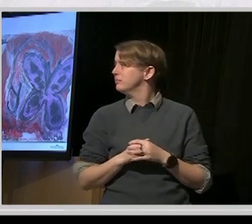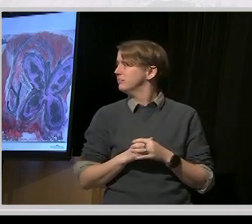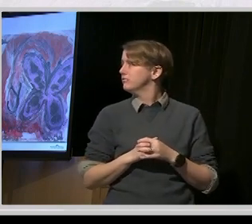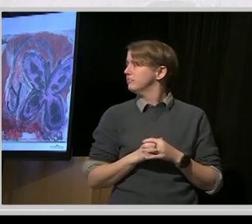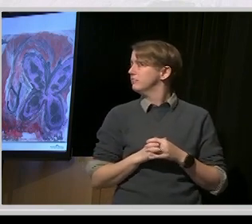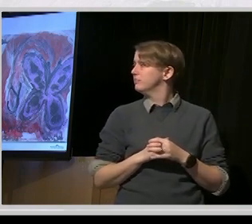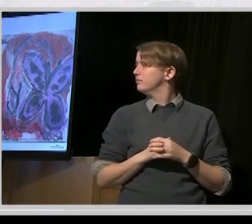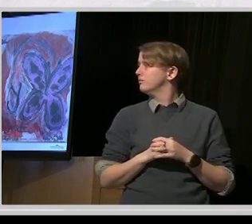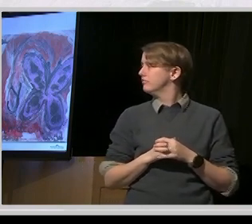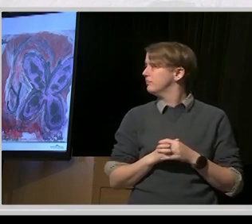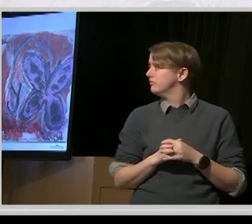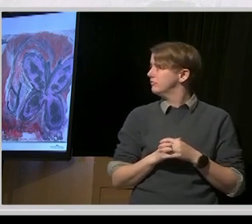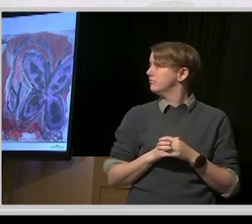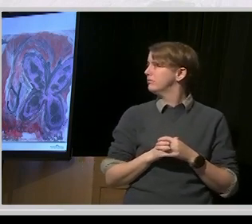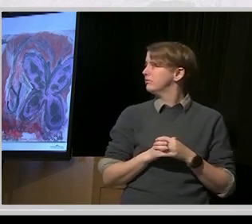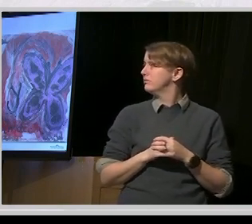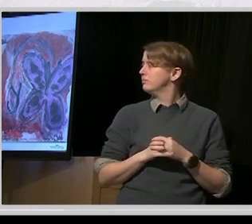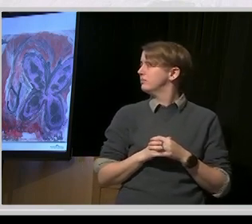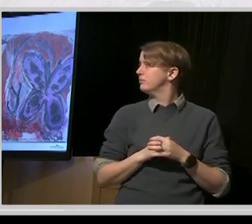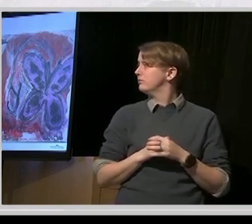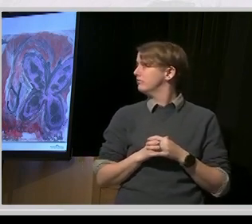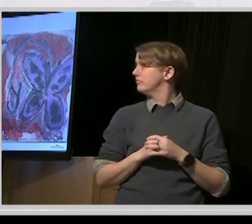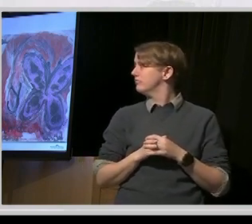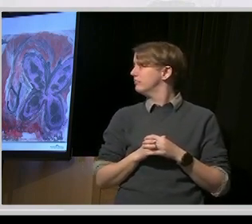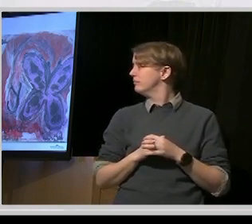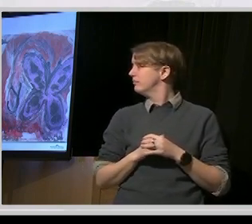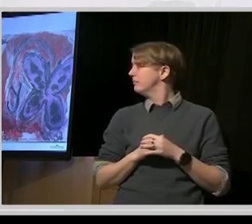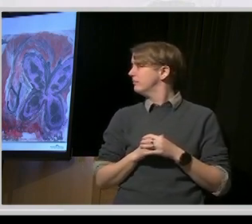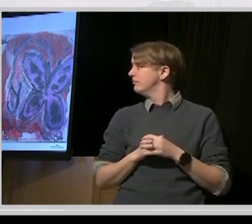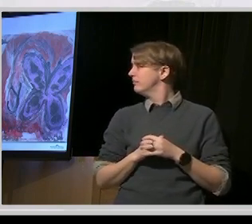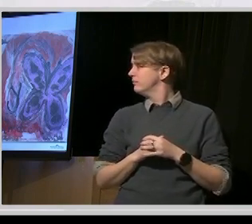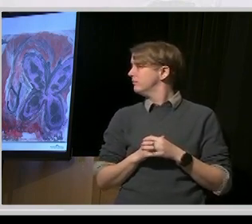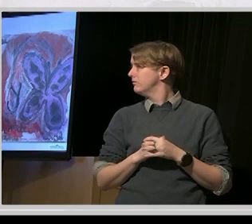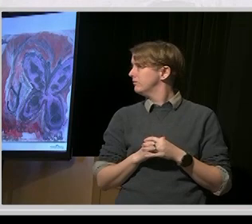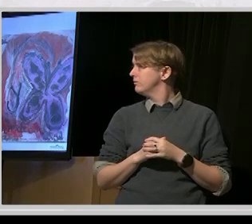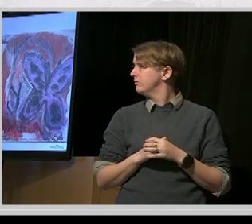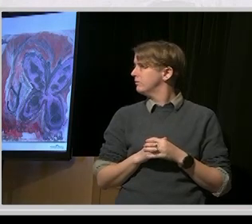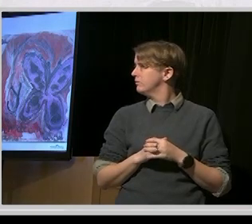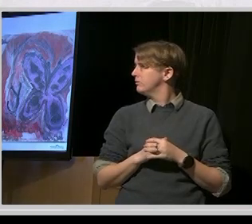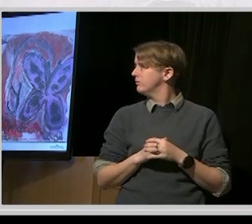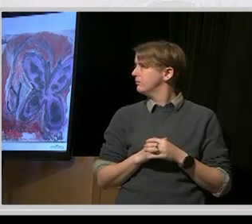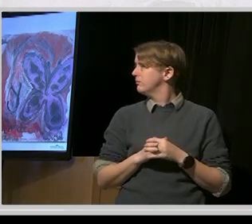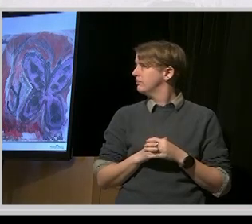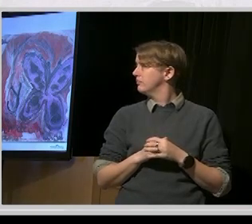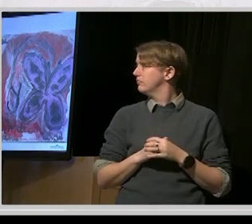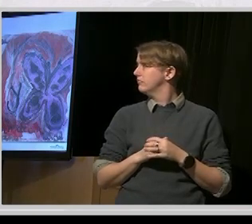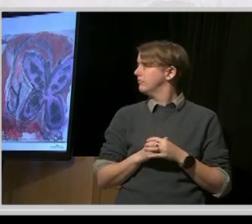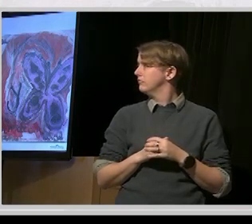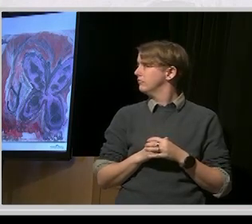Thank you so much. Thanks, Cindy. I'm going to sit here.